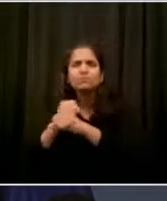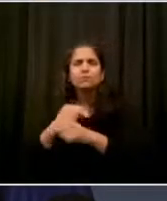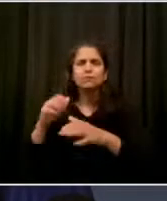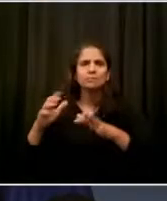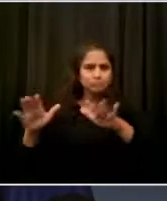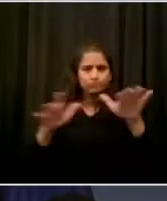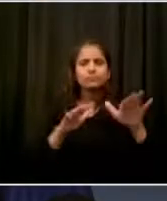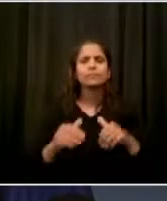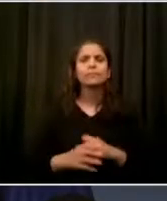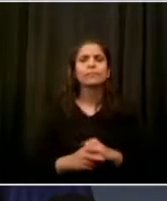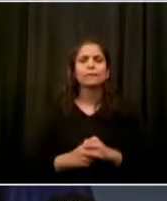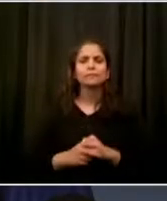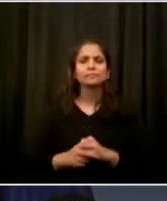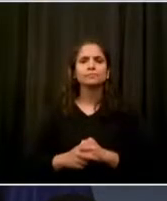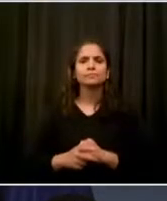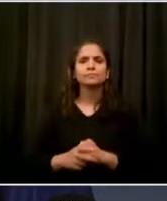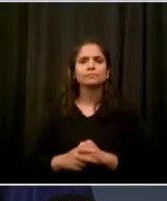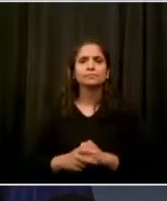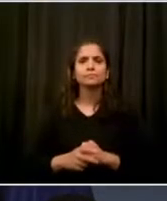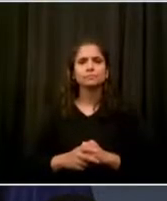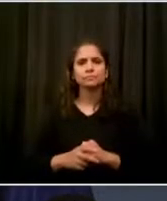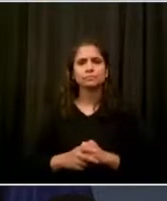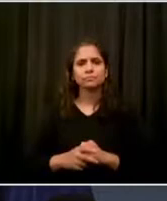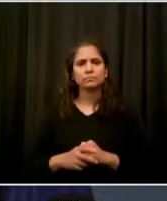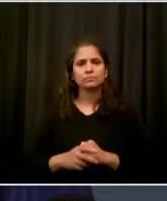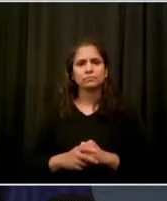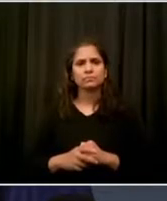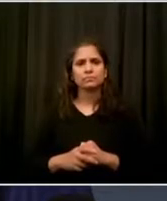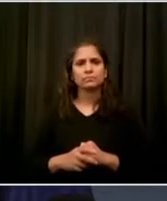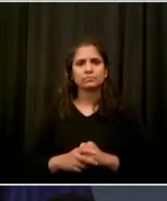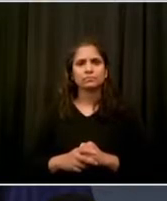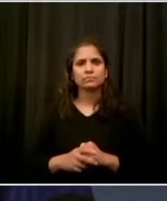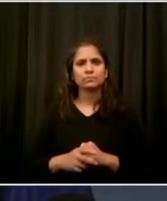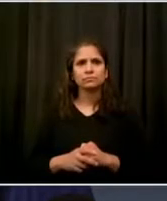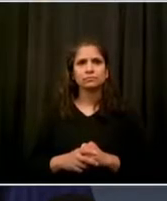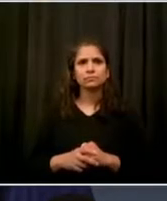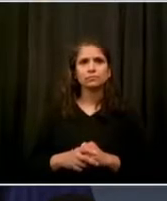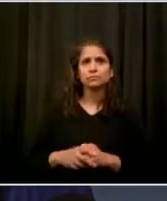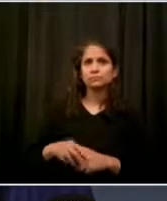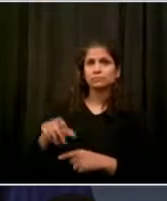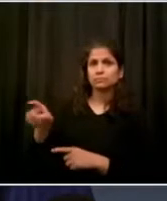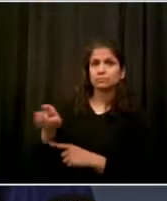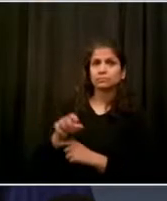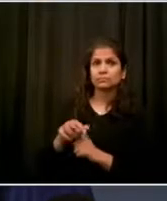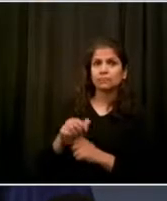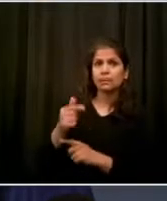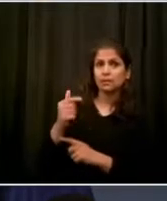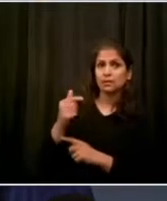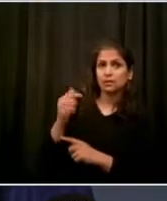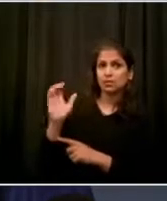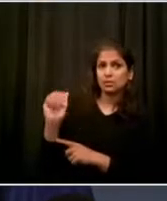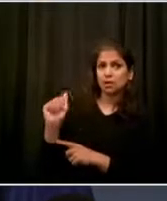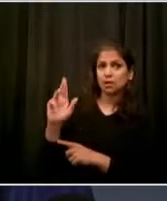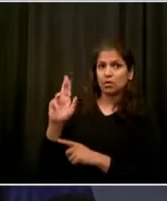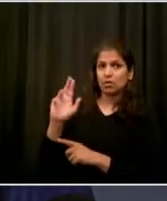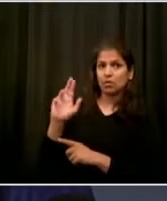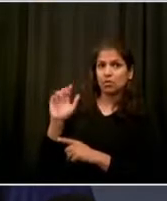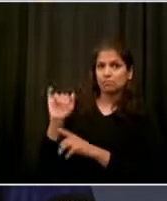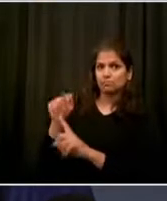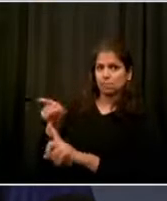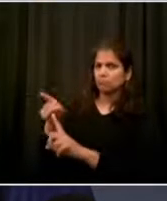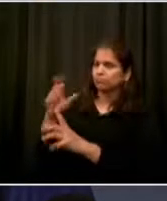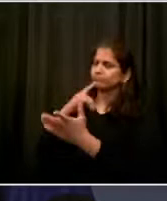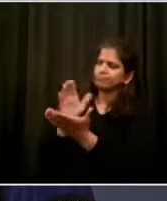human. It's in the person of Gwenn Carr, someone I admire, someone I feel shows the best in all of us.